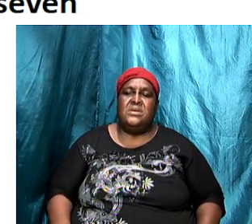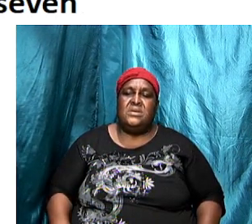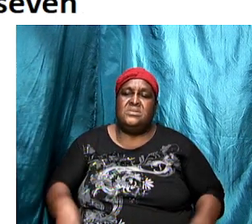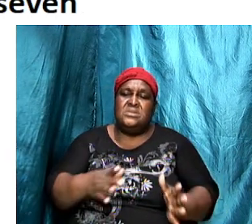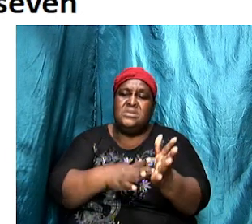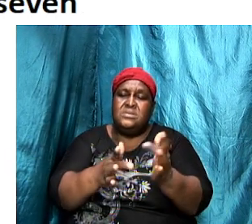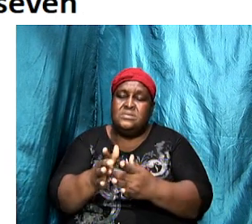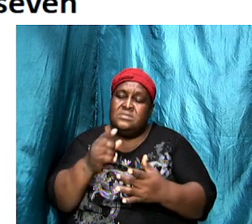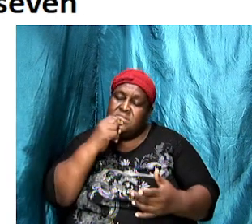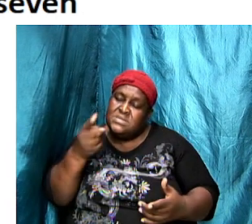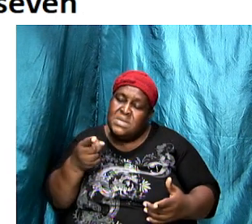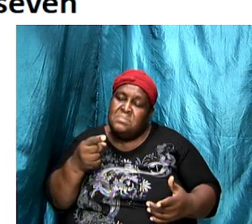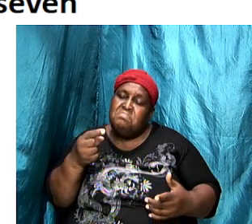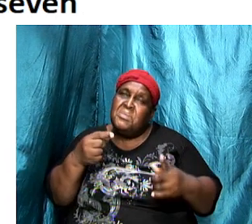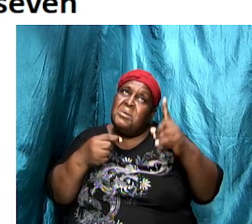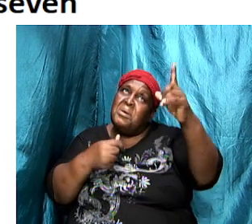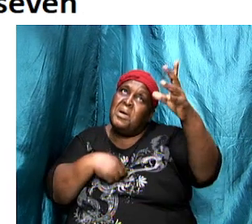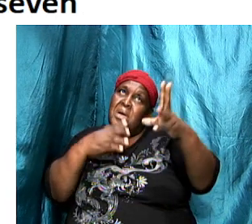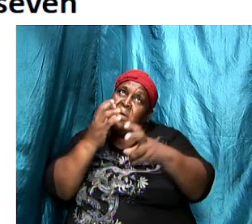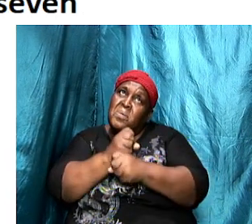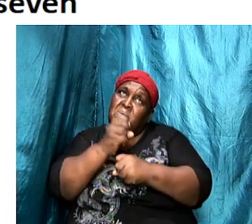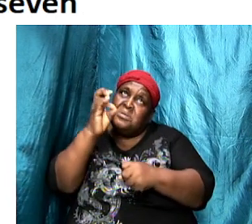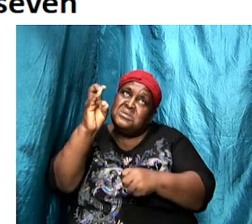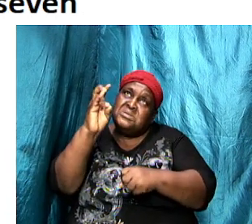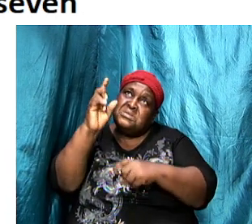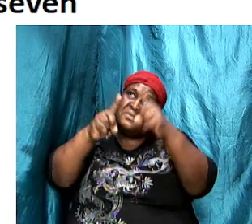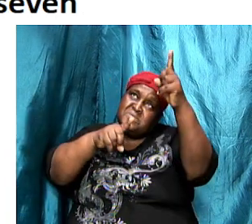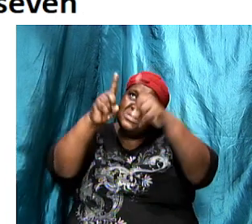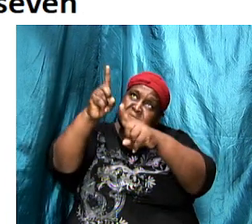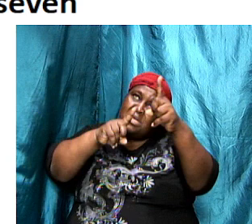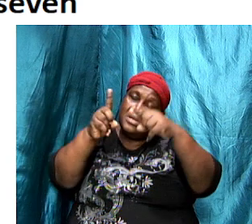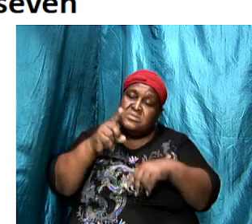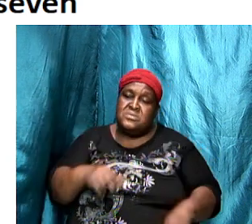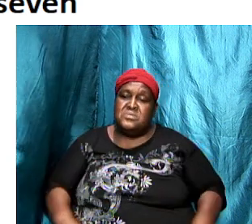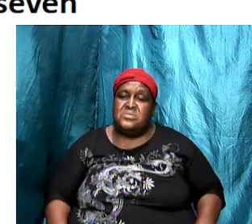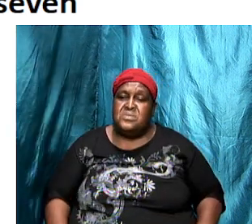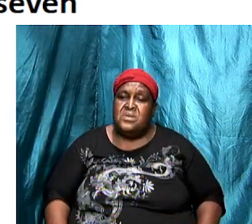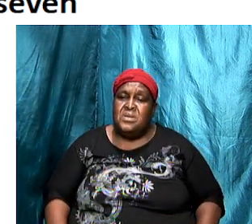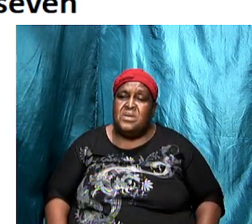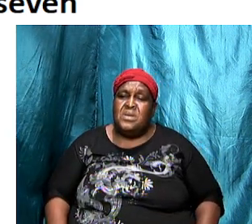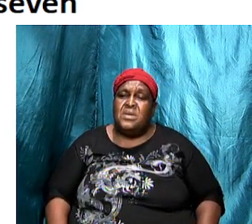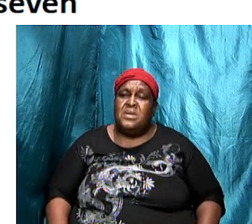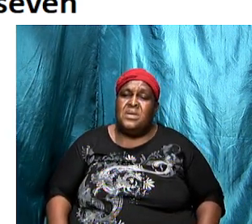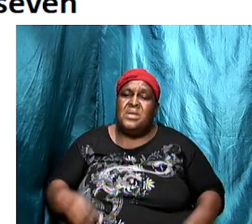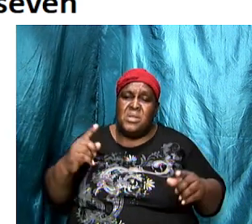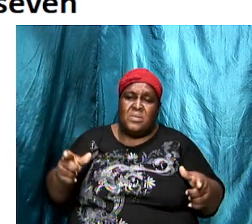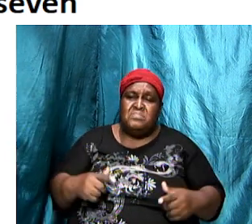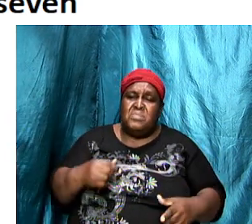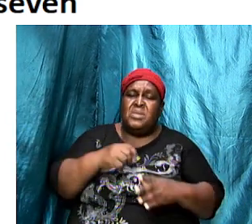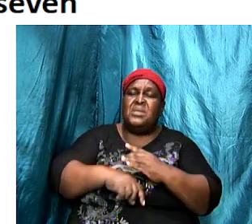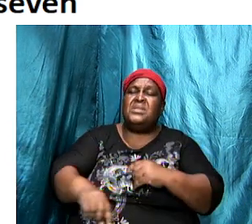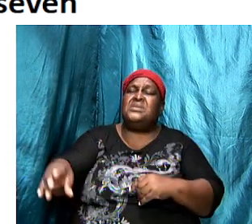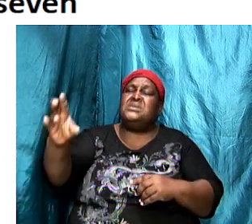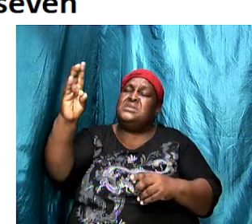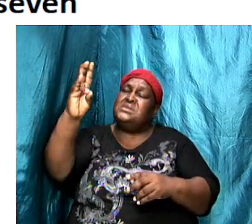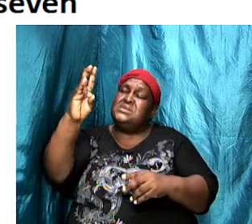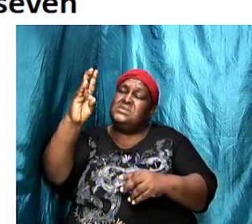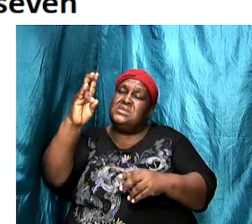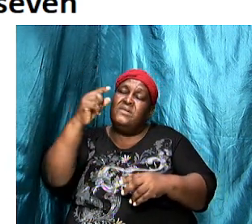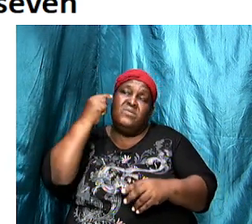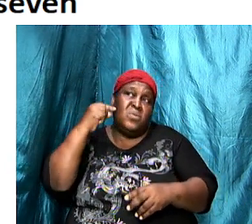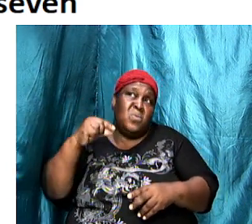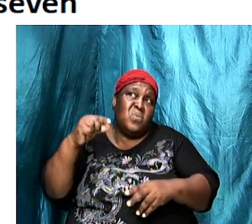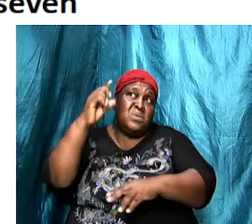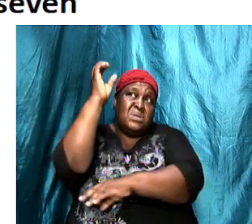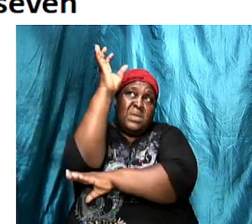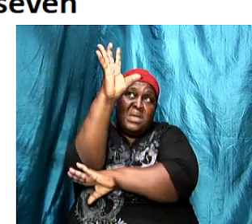stars and you know the seven stars who they are and he walks in the midst of the seven golden candlesticks so